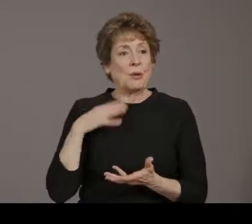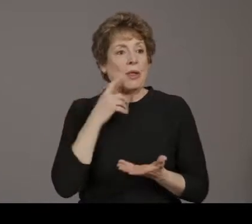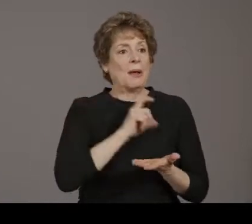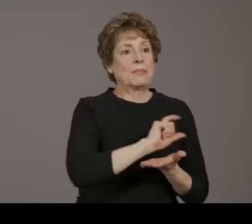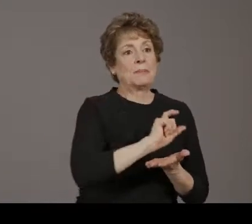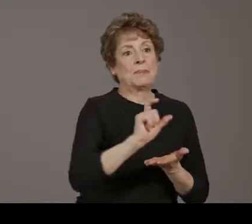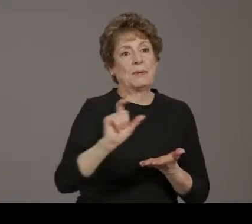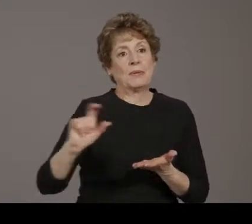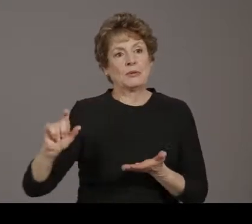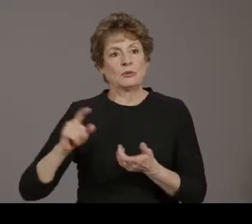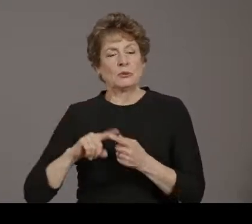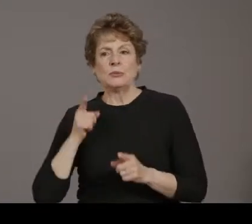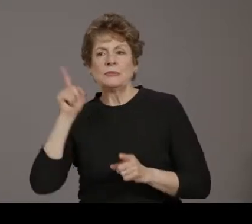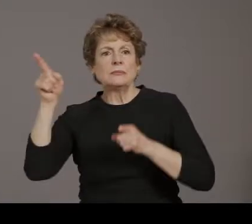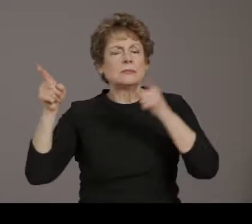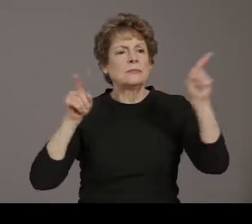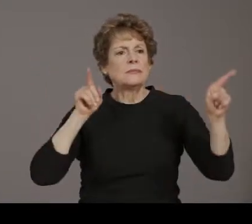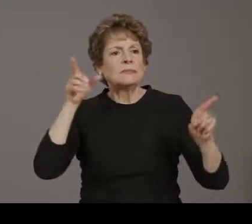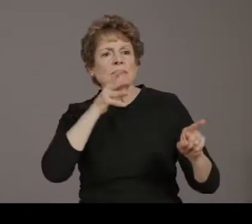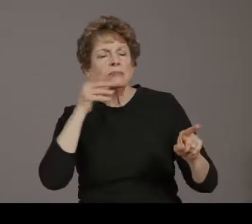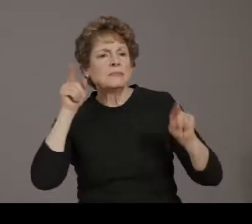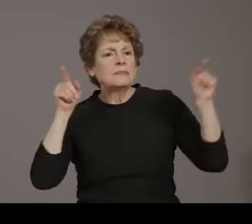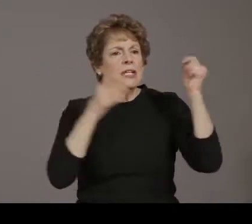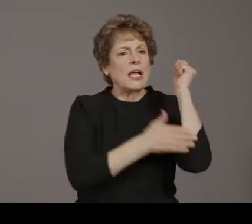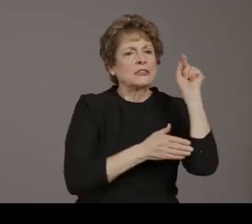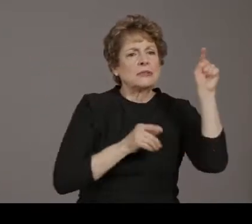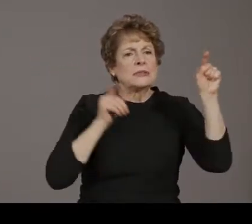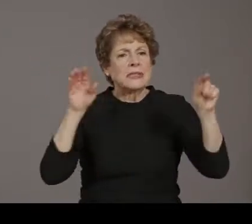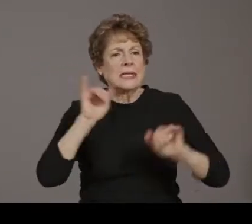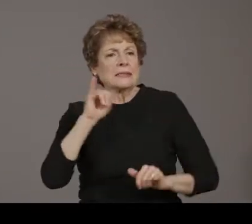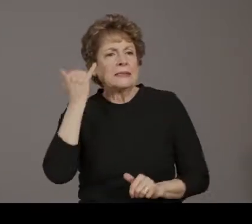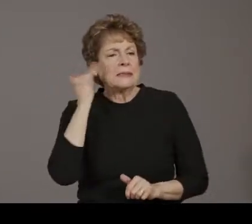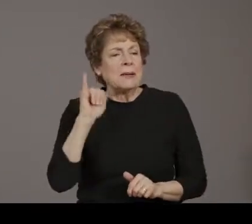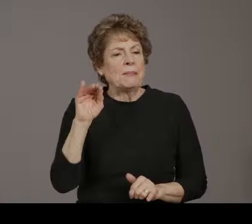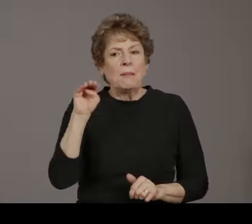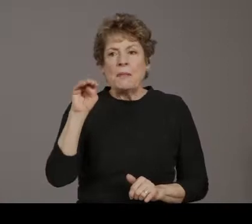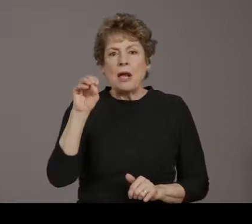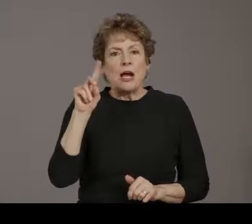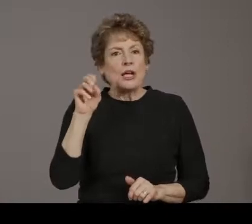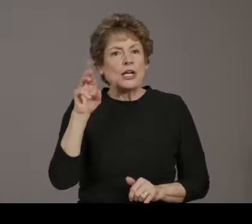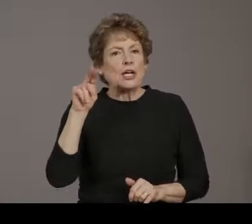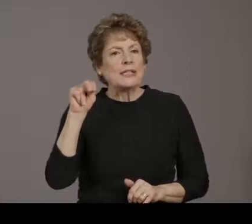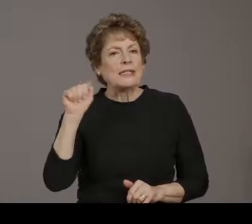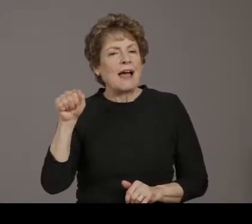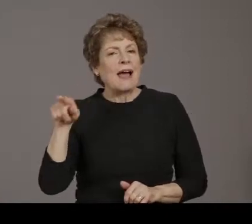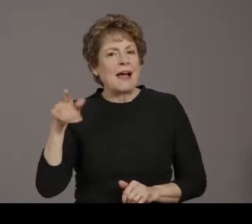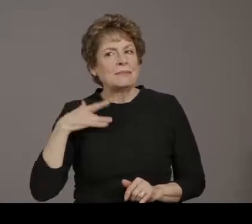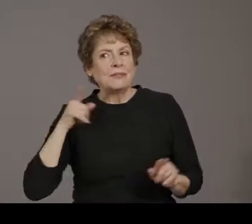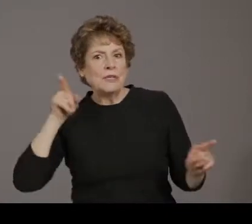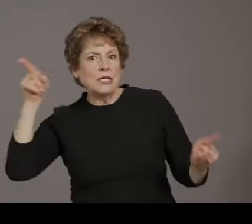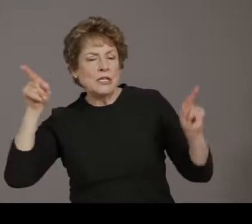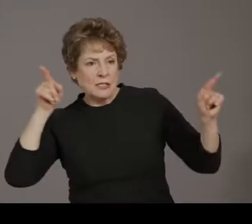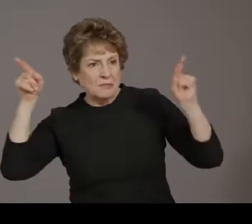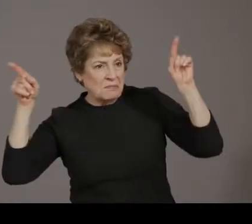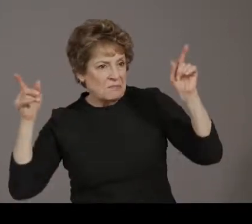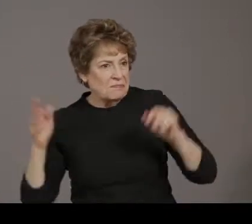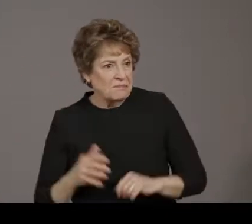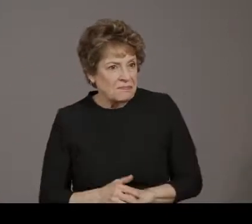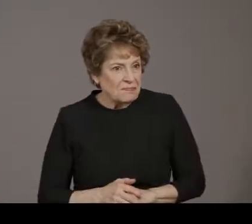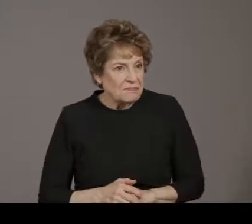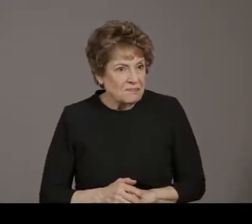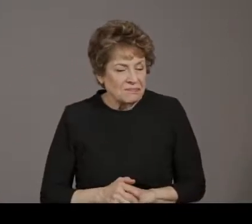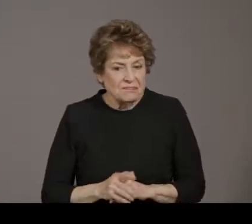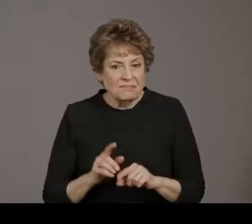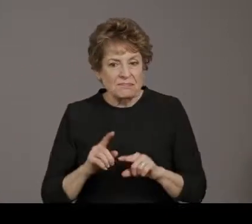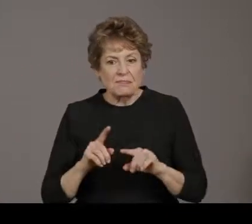allocate the Moderna based on population. One of the things that we have been given advanced warning